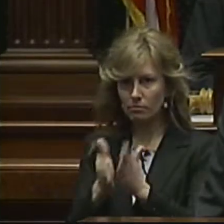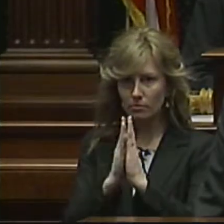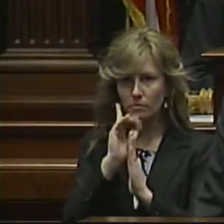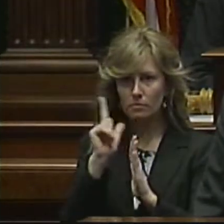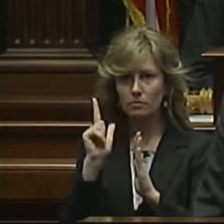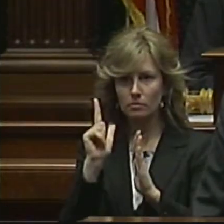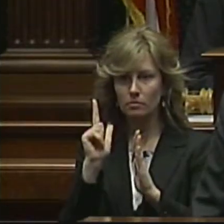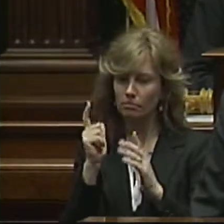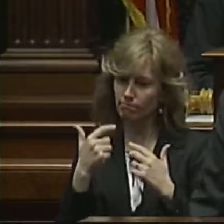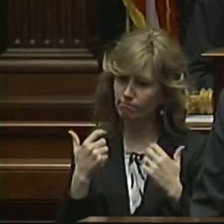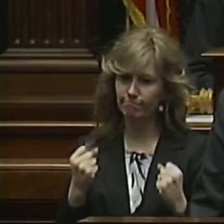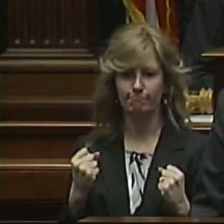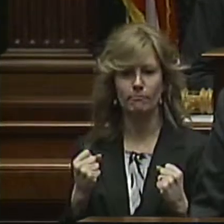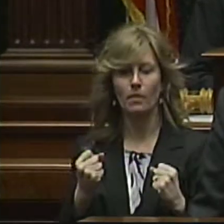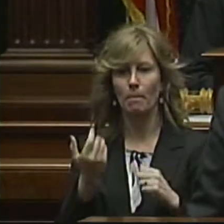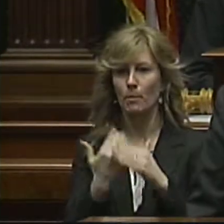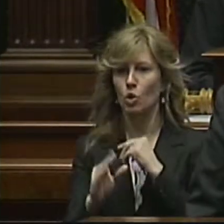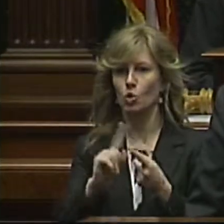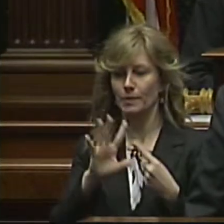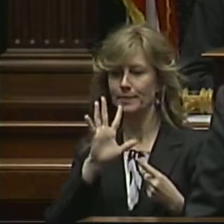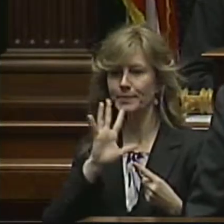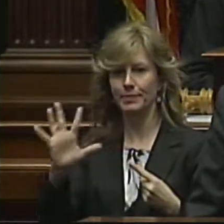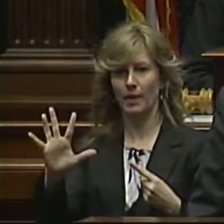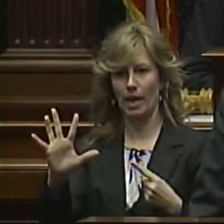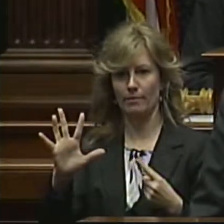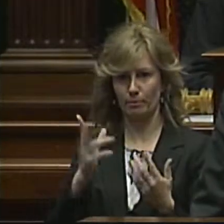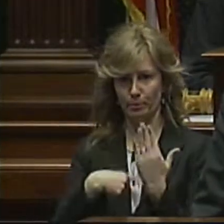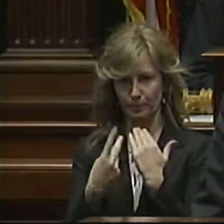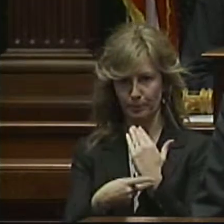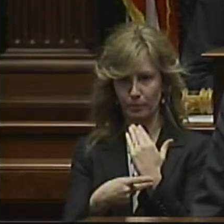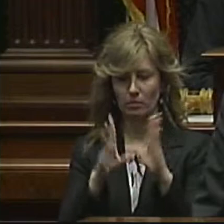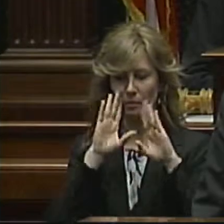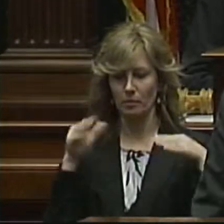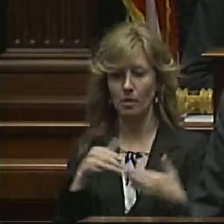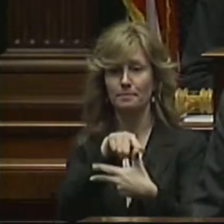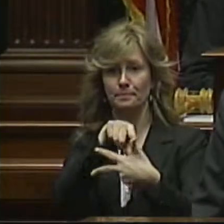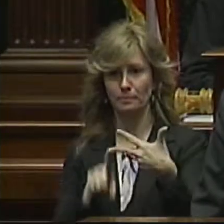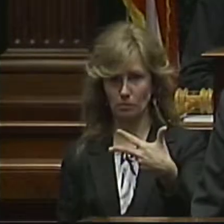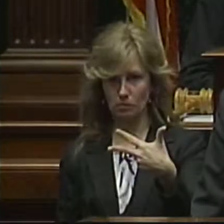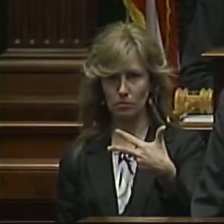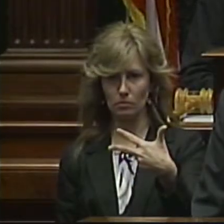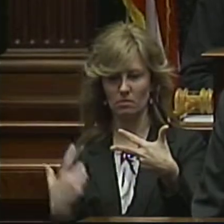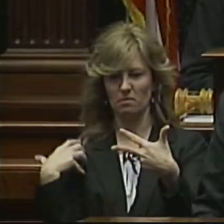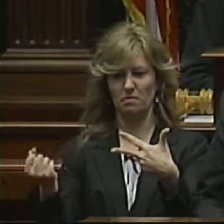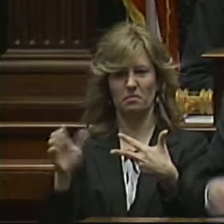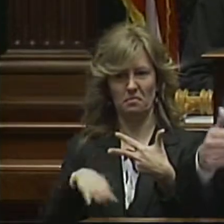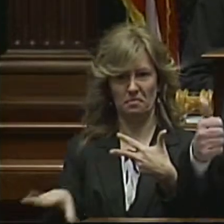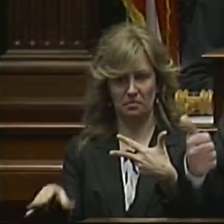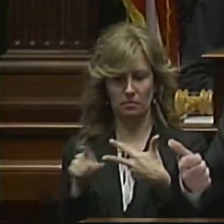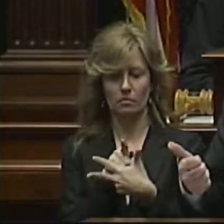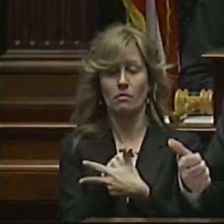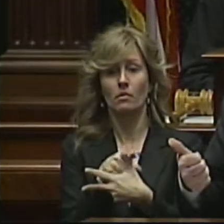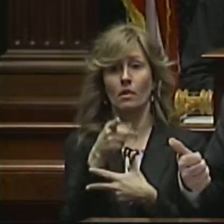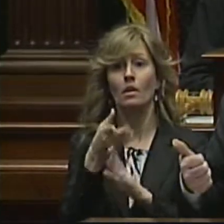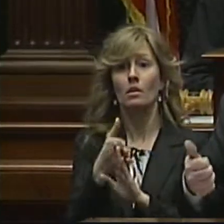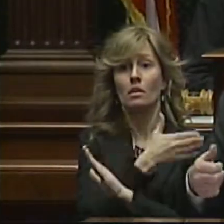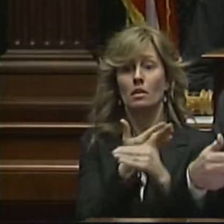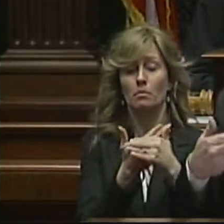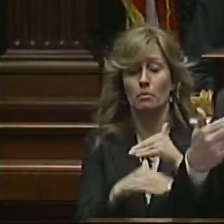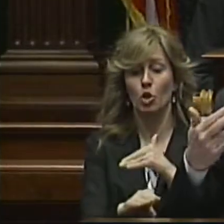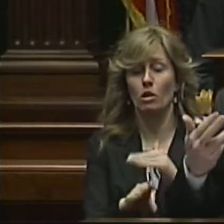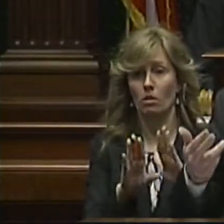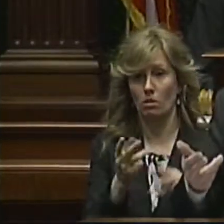bold birth to five initiative that will be focused on three keys to a healthy child, prenatal care,